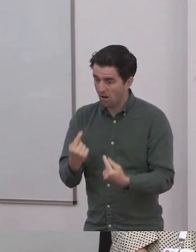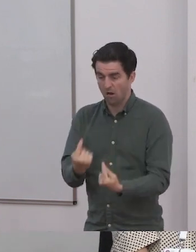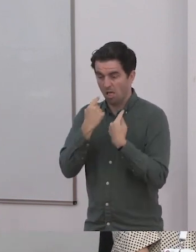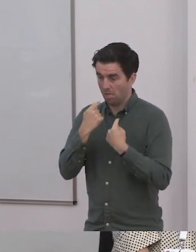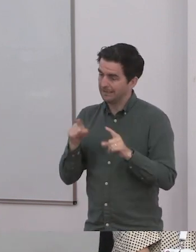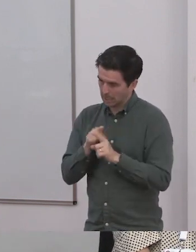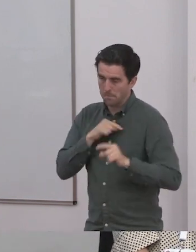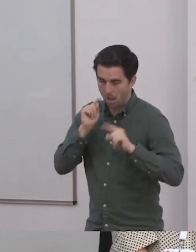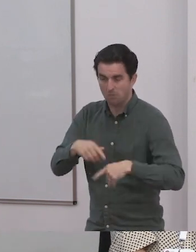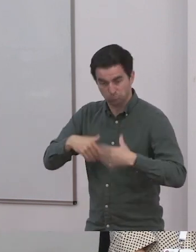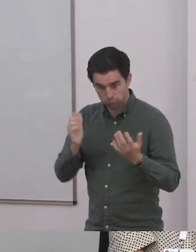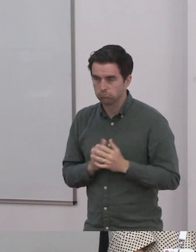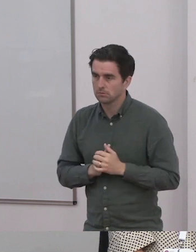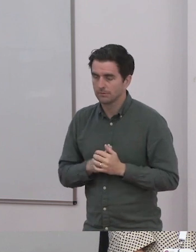build in.